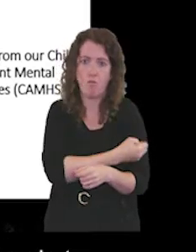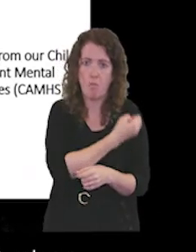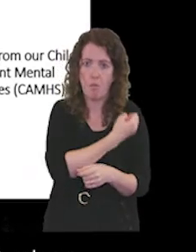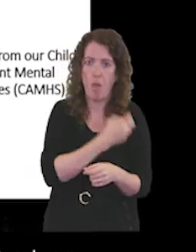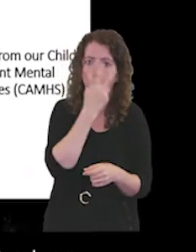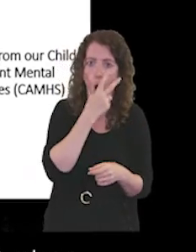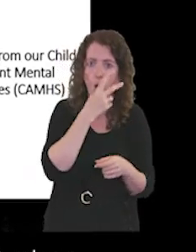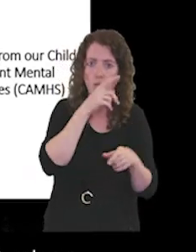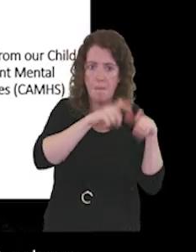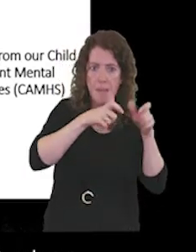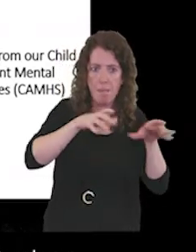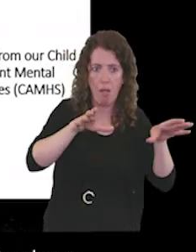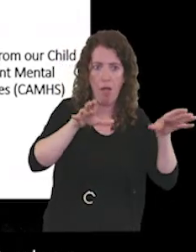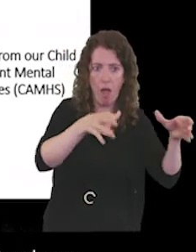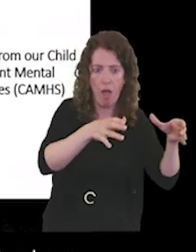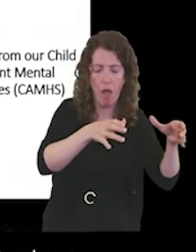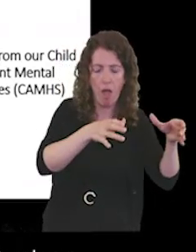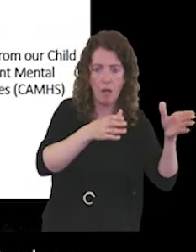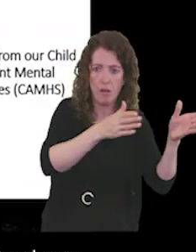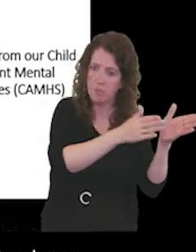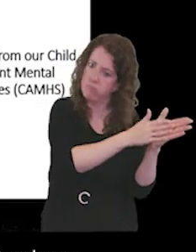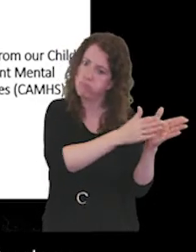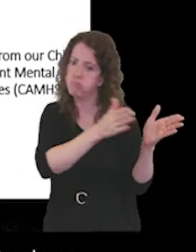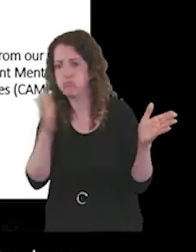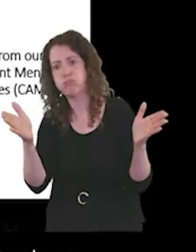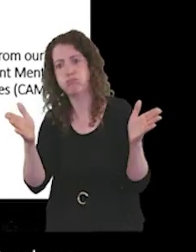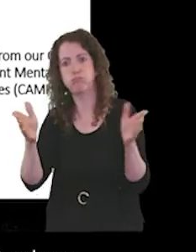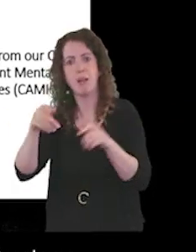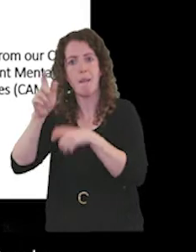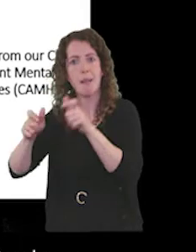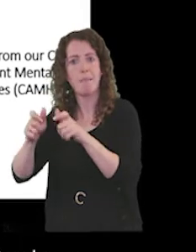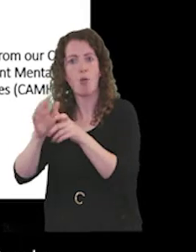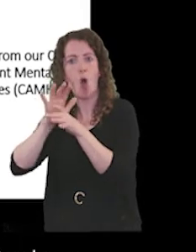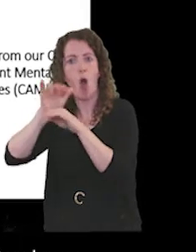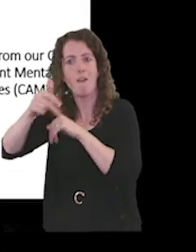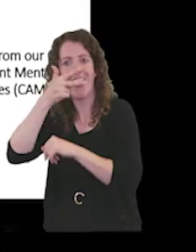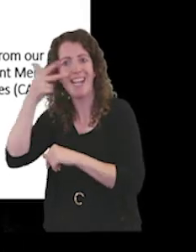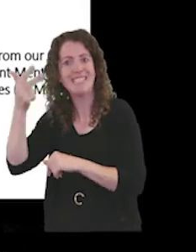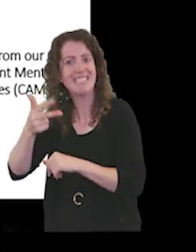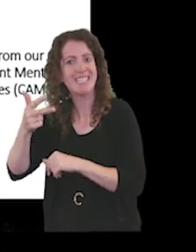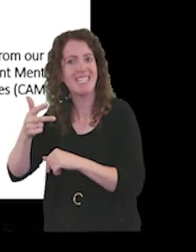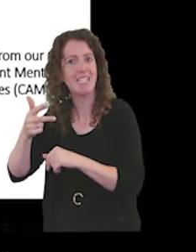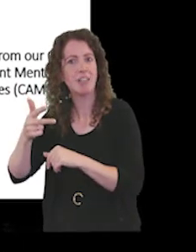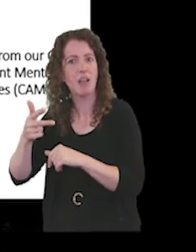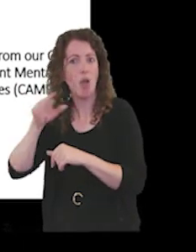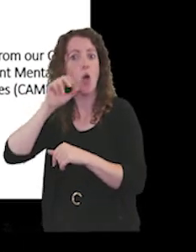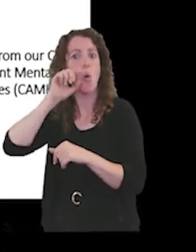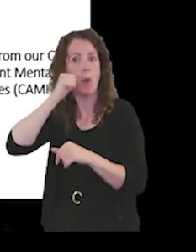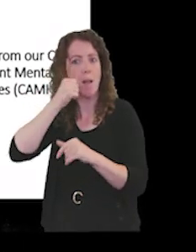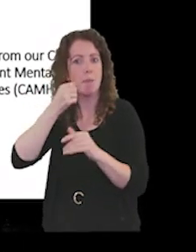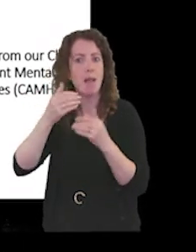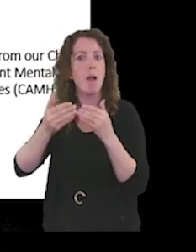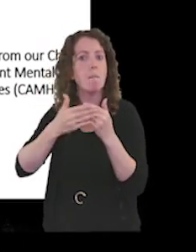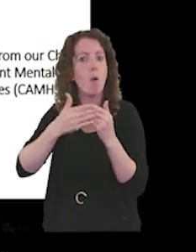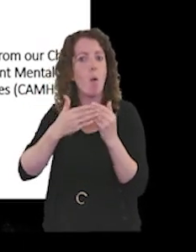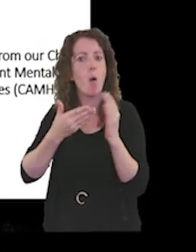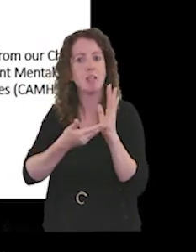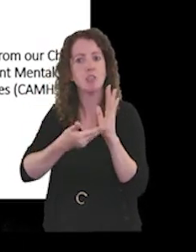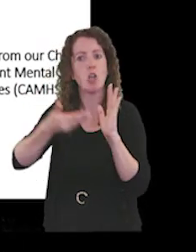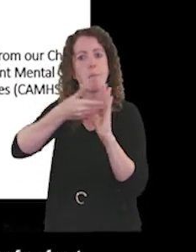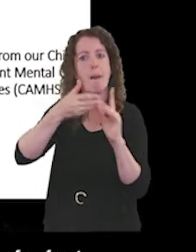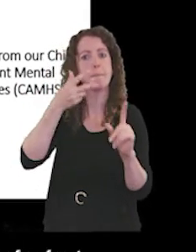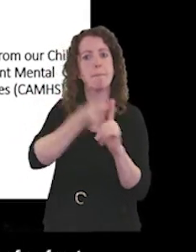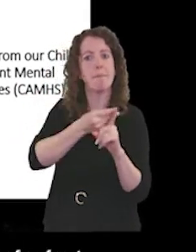population right through to people of 18 and over. There's more to do. There'll be boosters and come along anytime